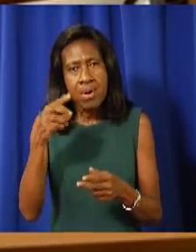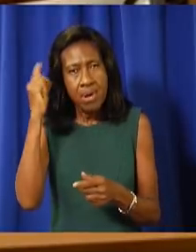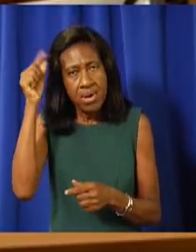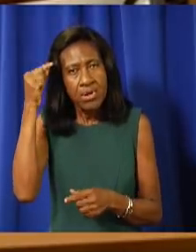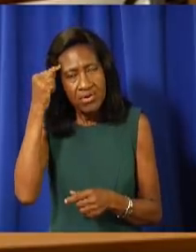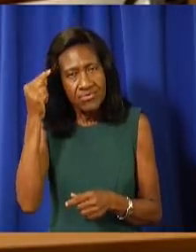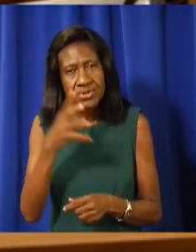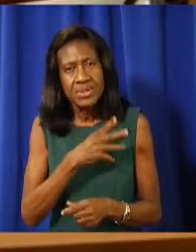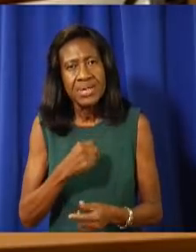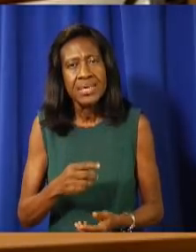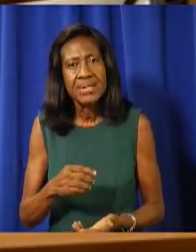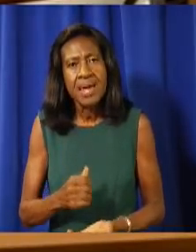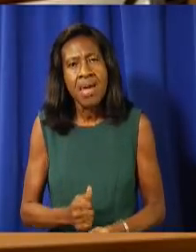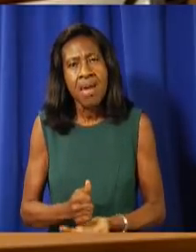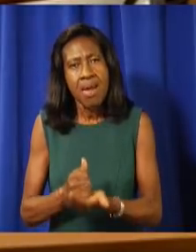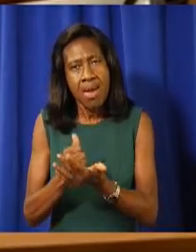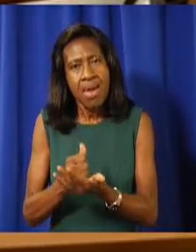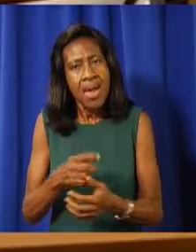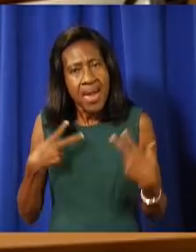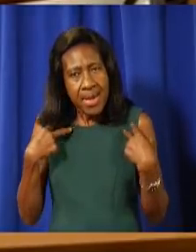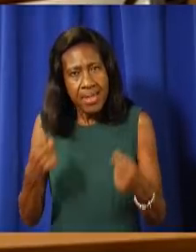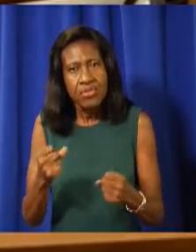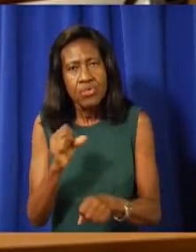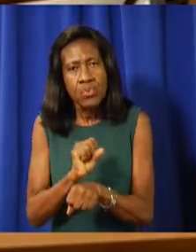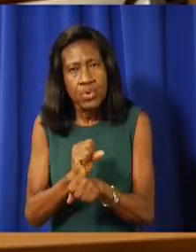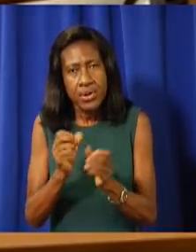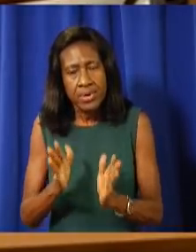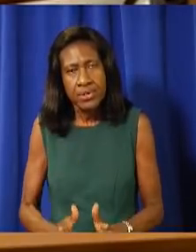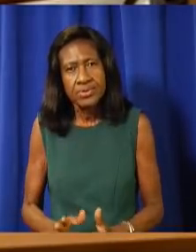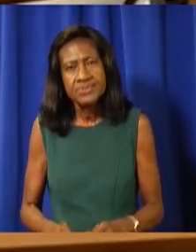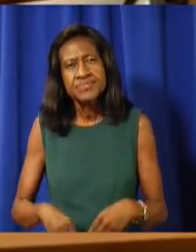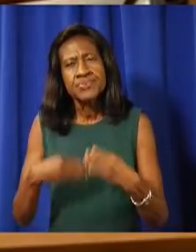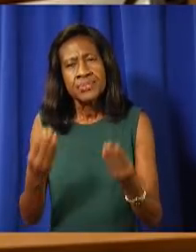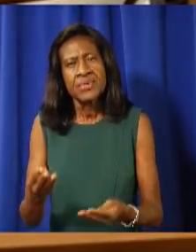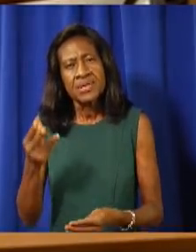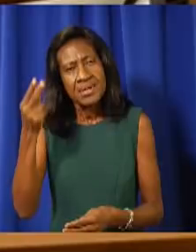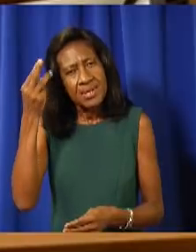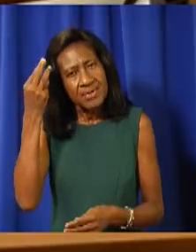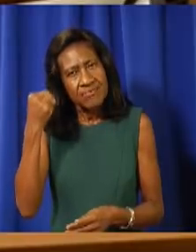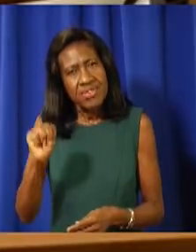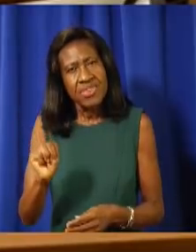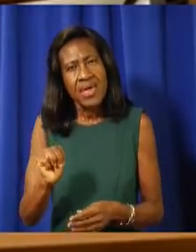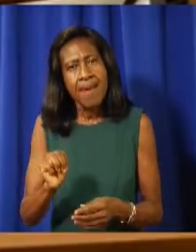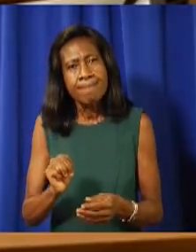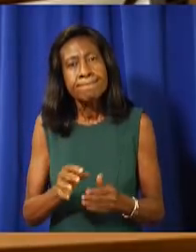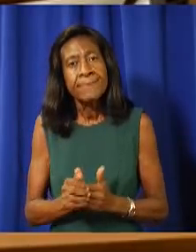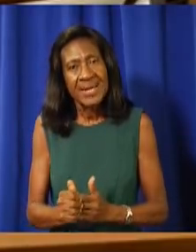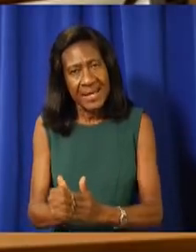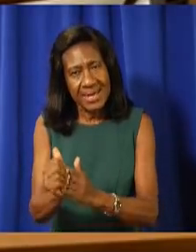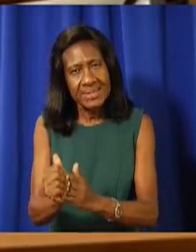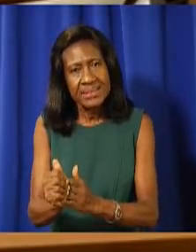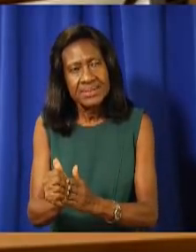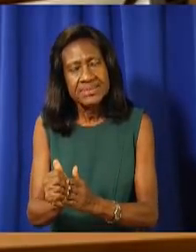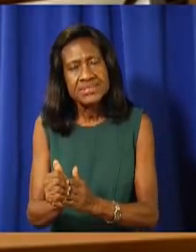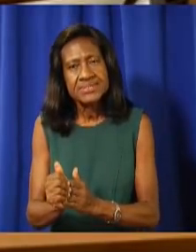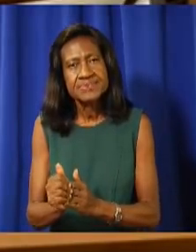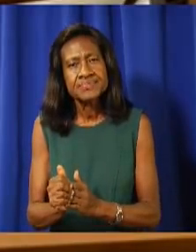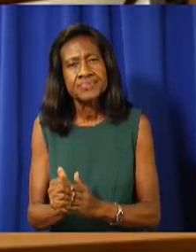give wisdom, guidance and direction in decisions made and decisions that will be made.